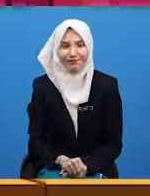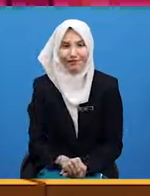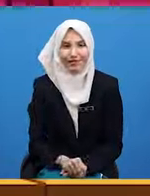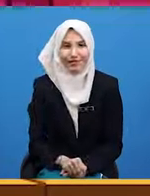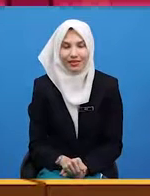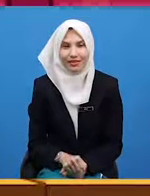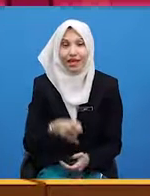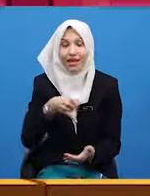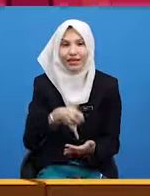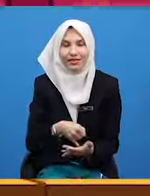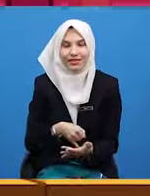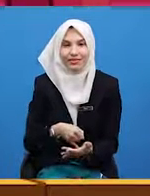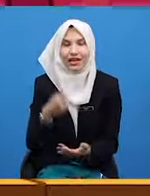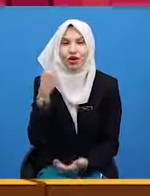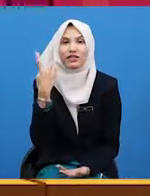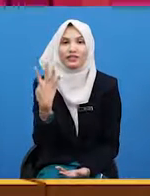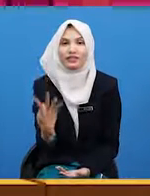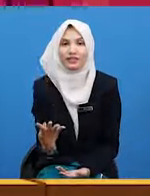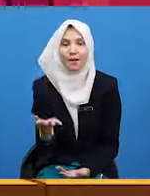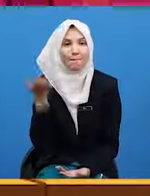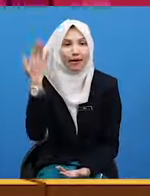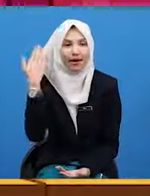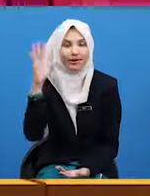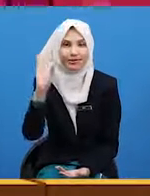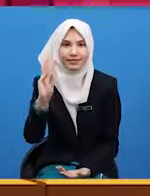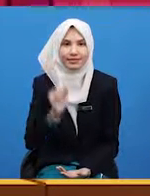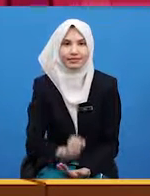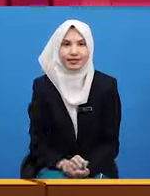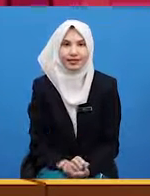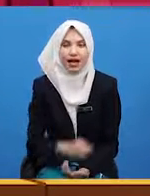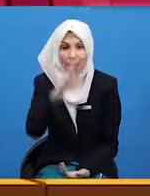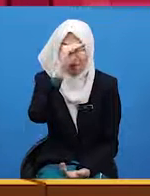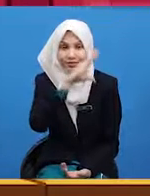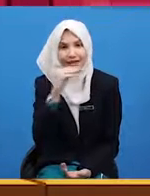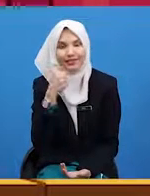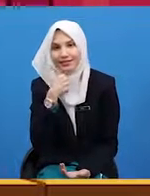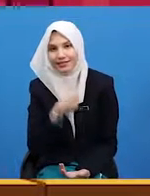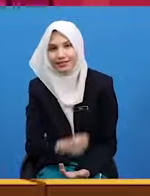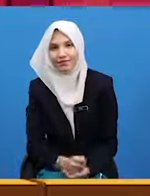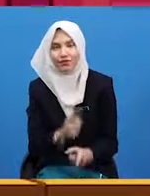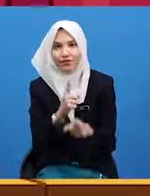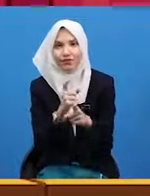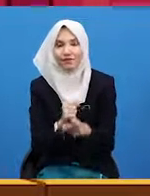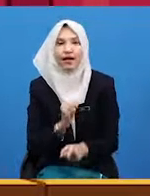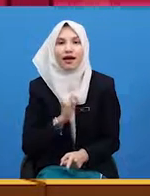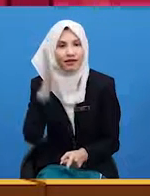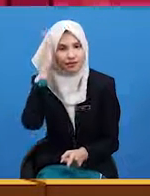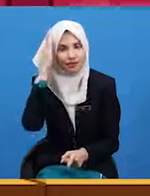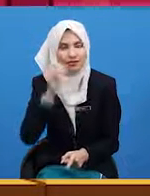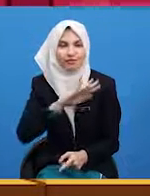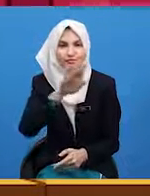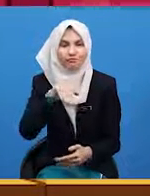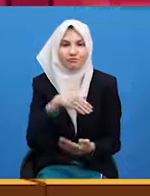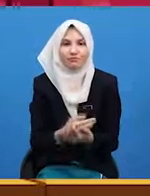quarter past six. Boys and girls, have you got it right? I know, you all are doing